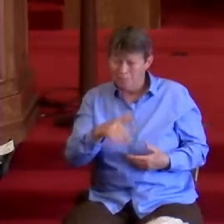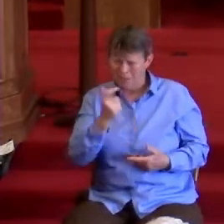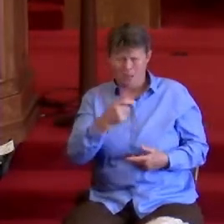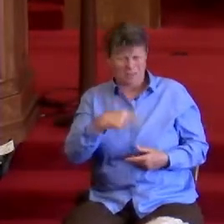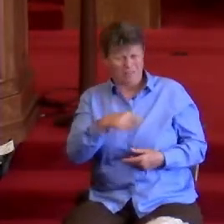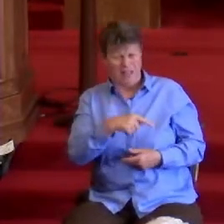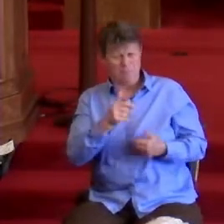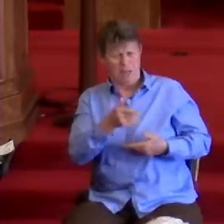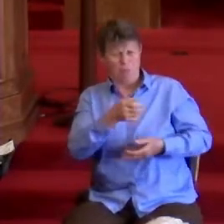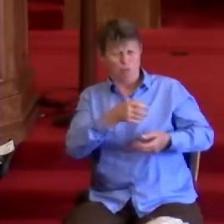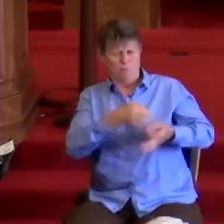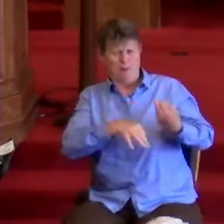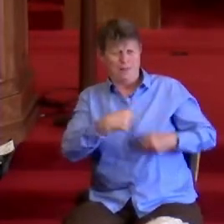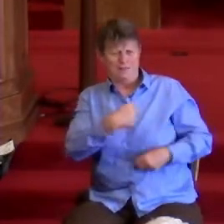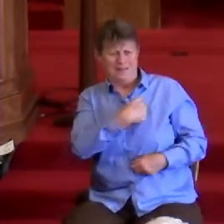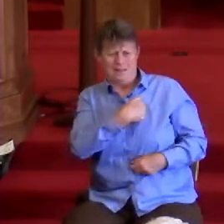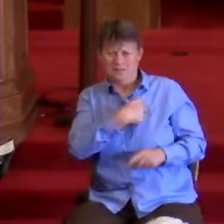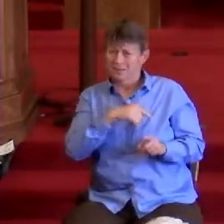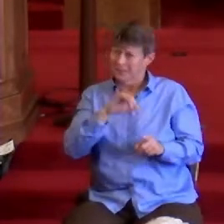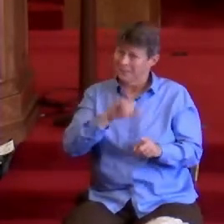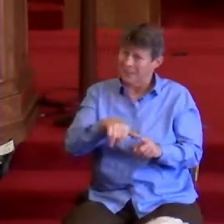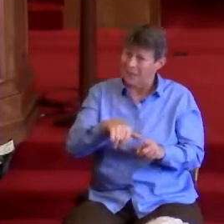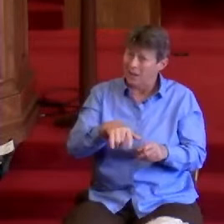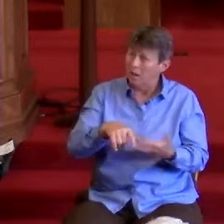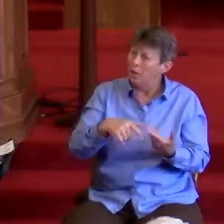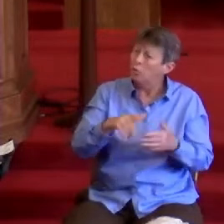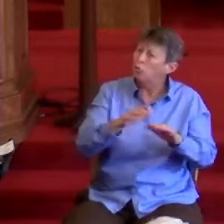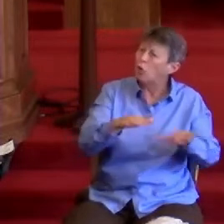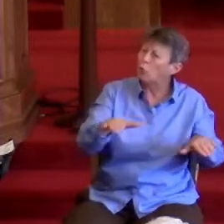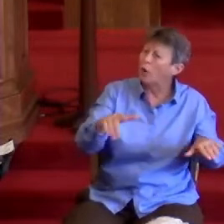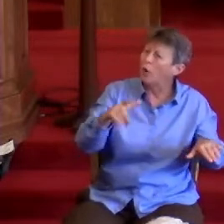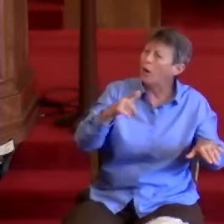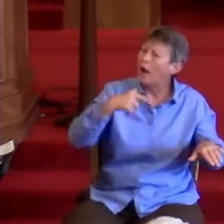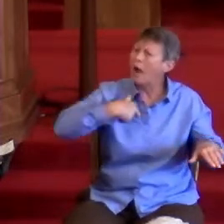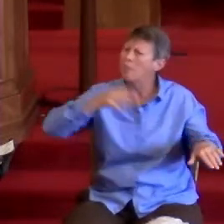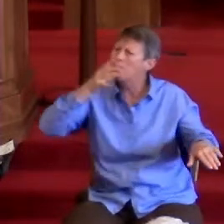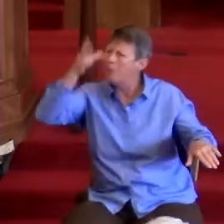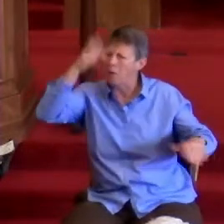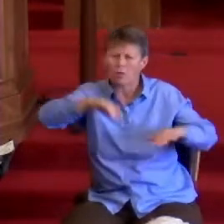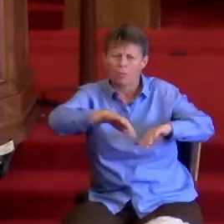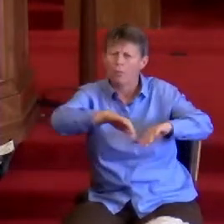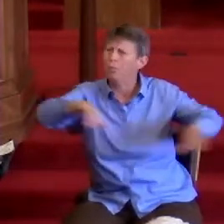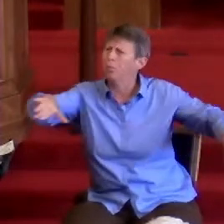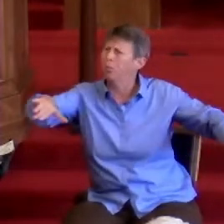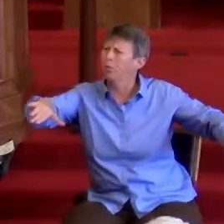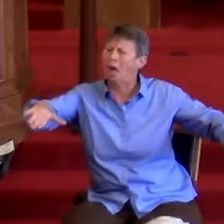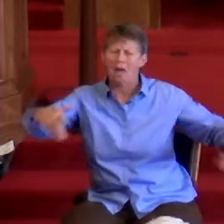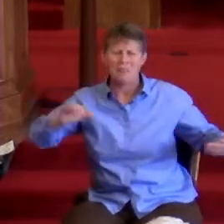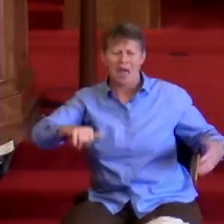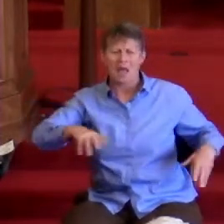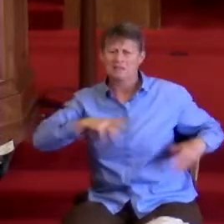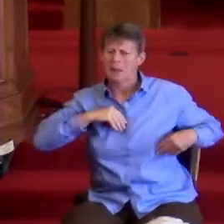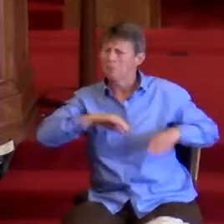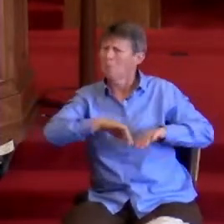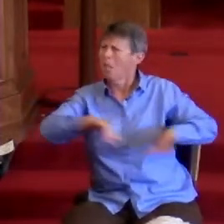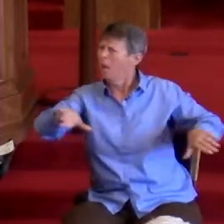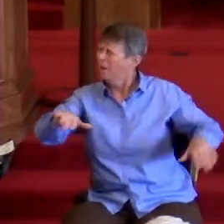acceptable punishment, and it looks the other way at violence against Asian Americans and Pacific Islanders.